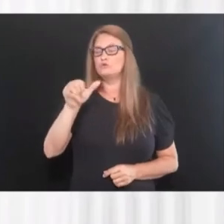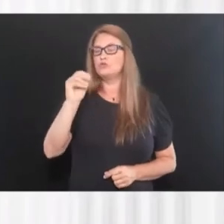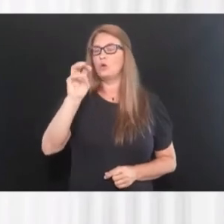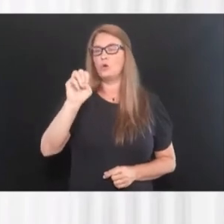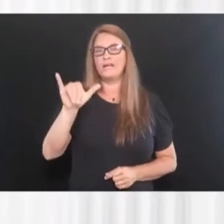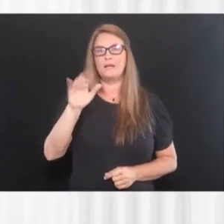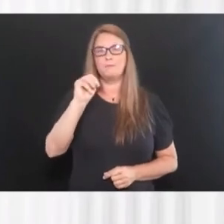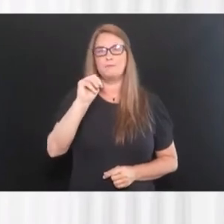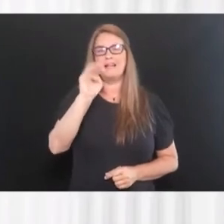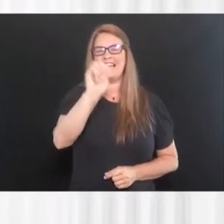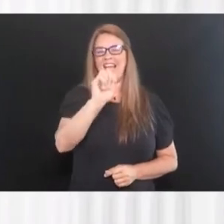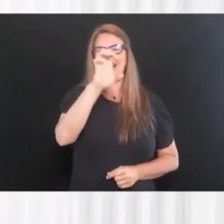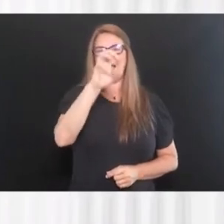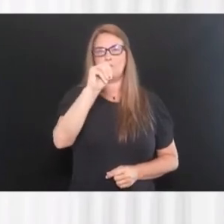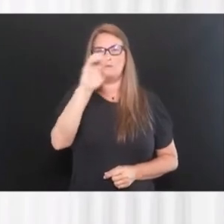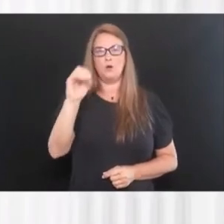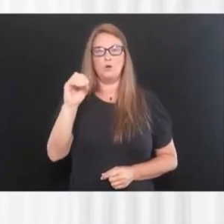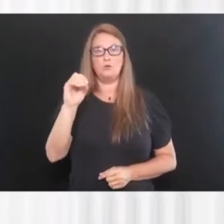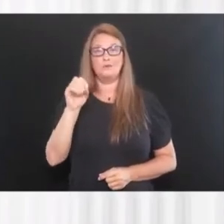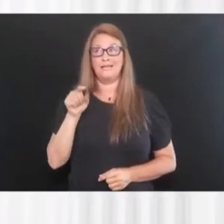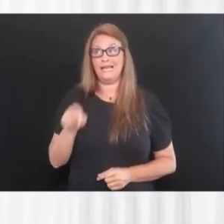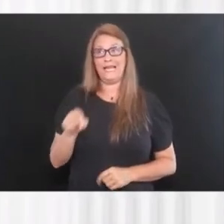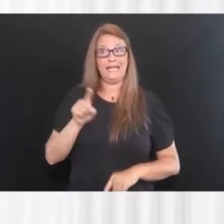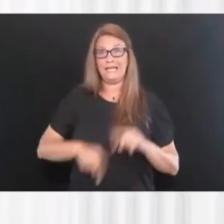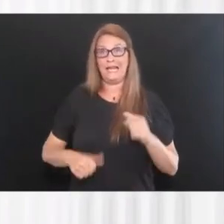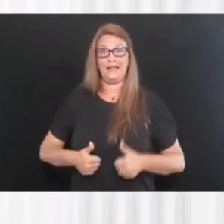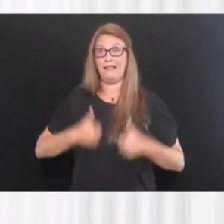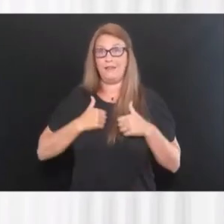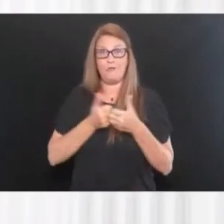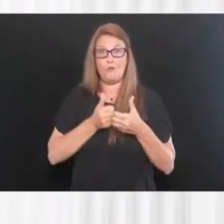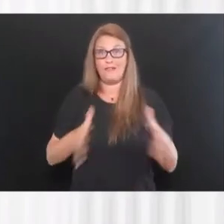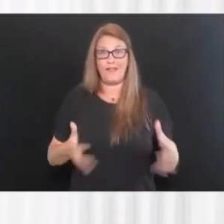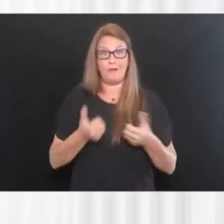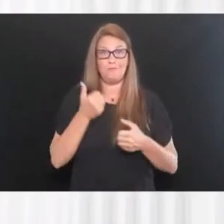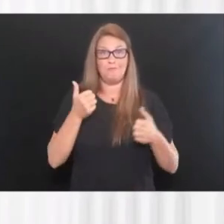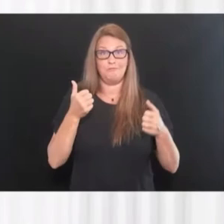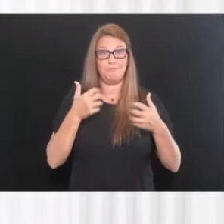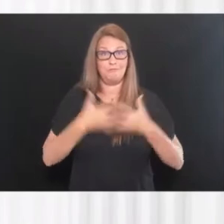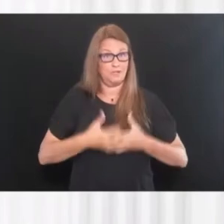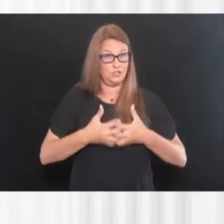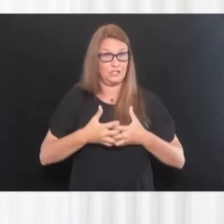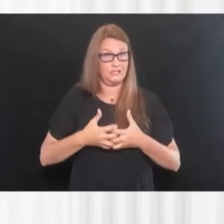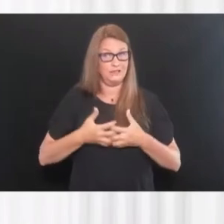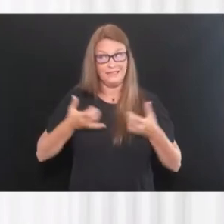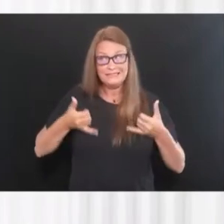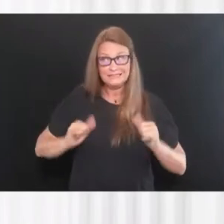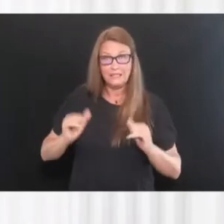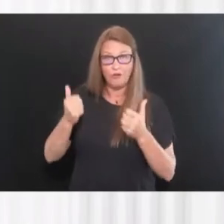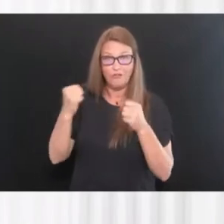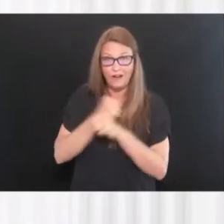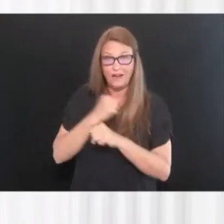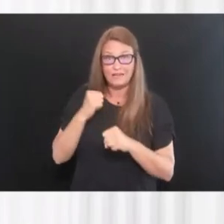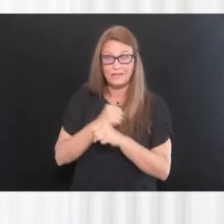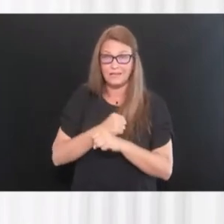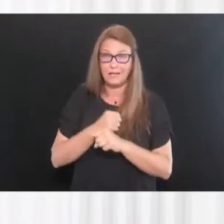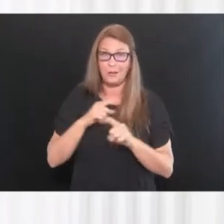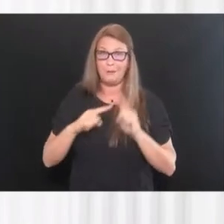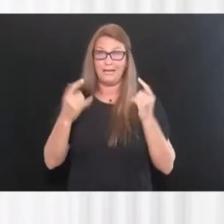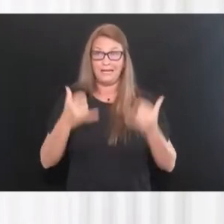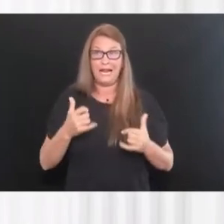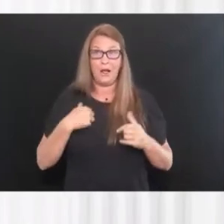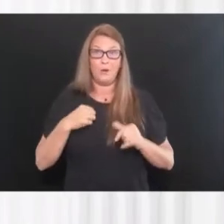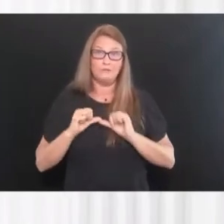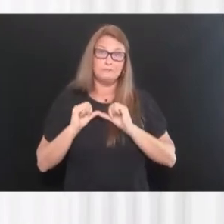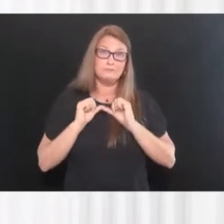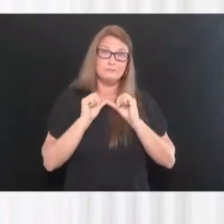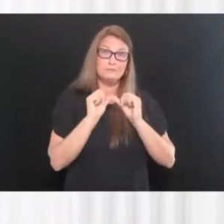there is zero doubt he would not have survived had we, had we done that. He's still fighting, but it gave him a chance. It gave him a fight. And so we're, we're